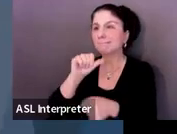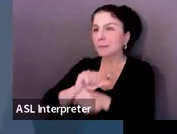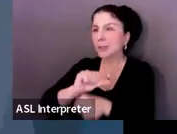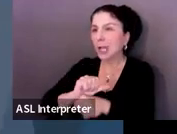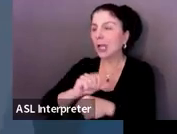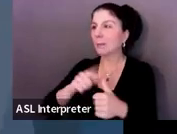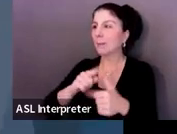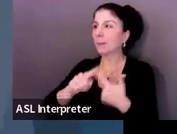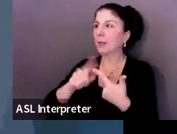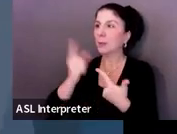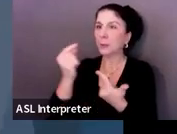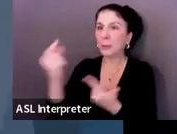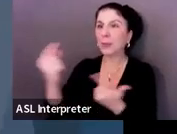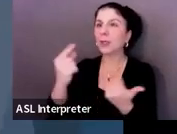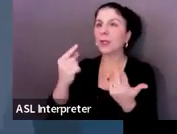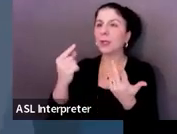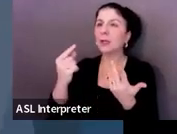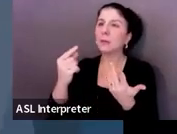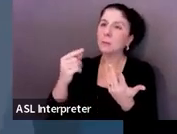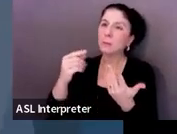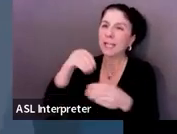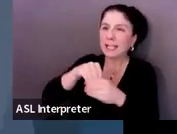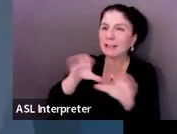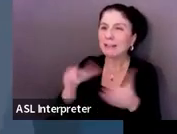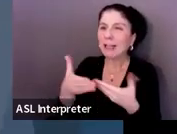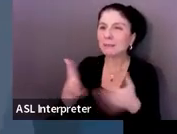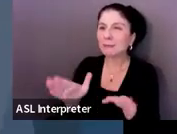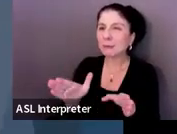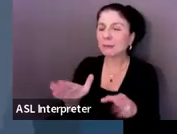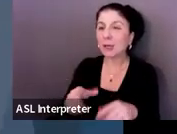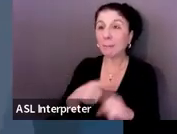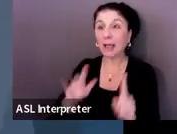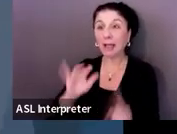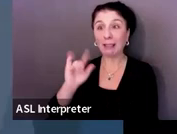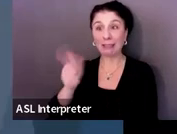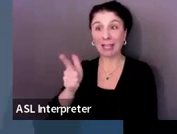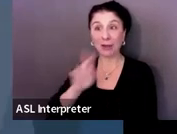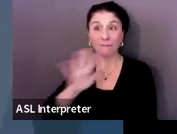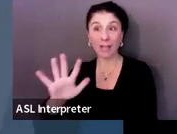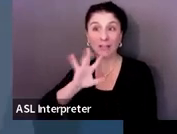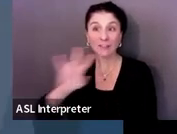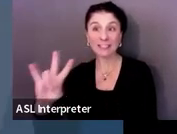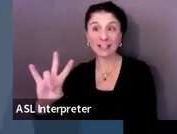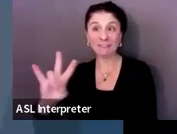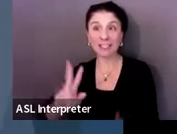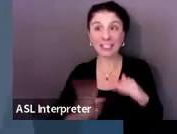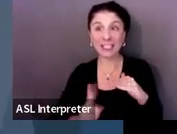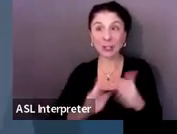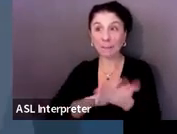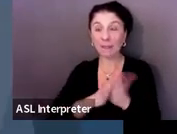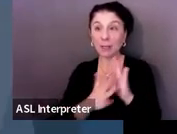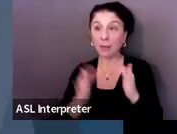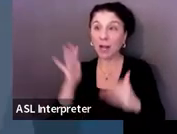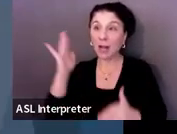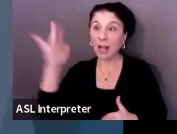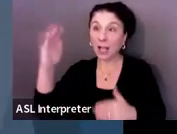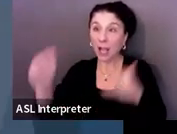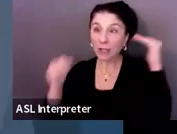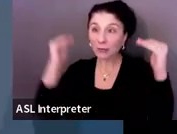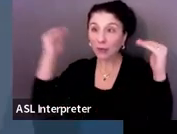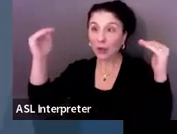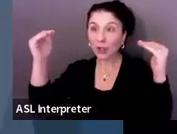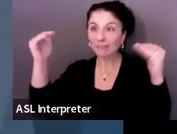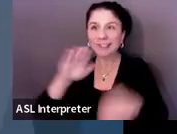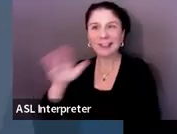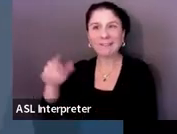will this kindergarten or what will this five year old, six year old, seven year old do as an adult? I didn't think that far. And I wish I had. So I would ask you